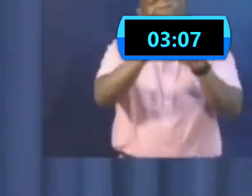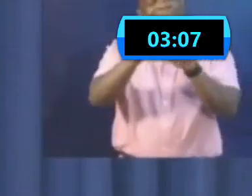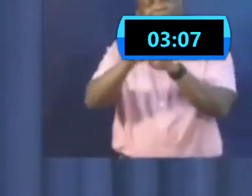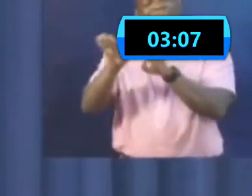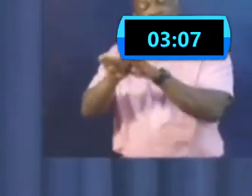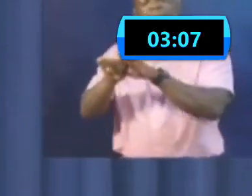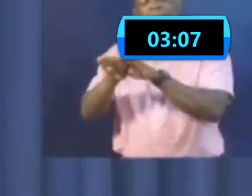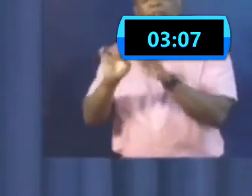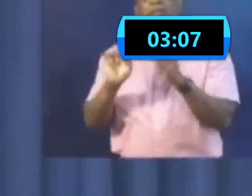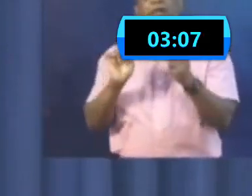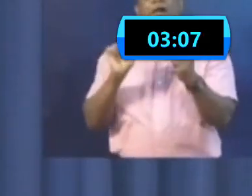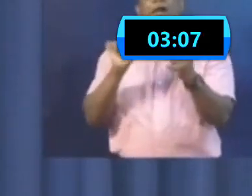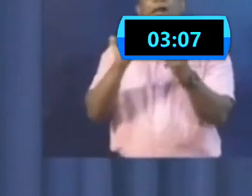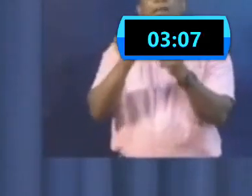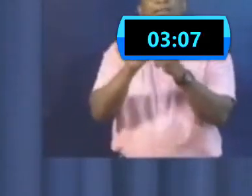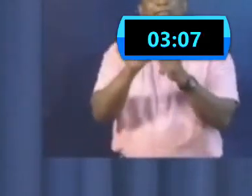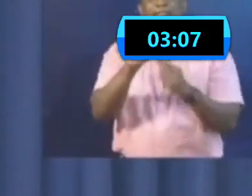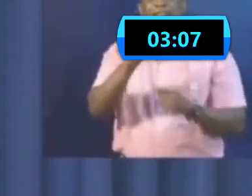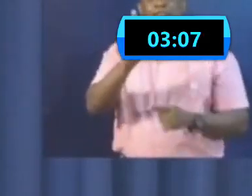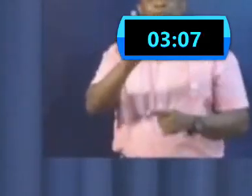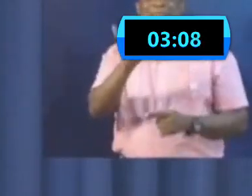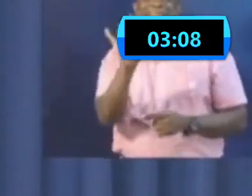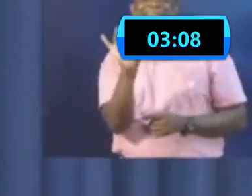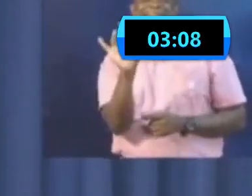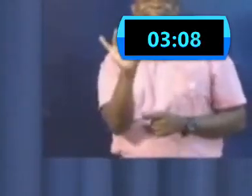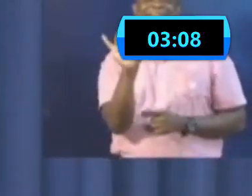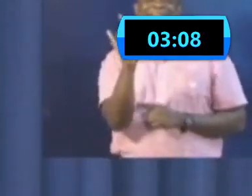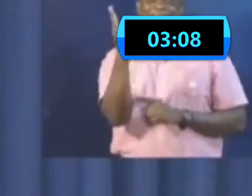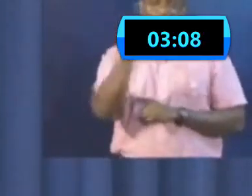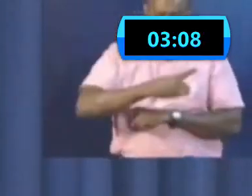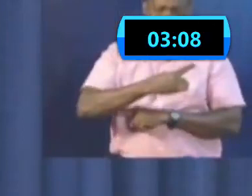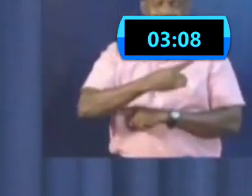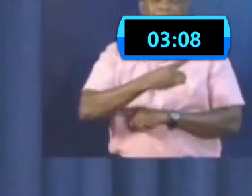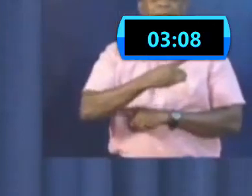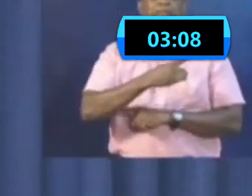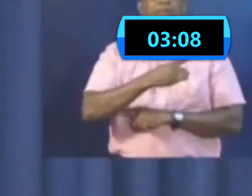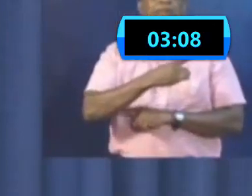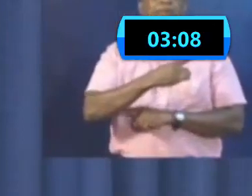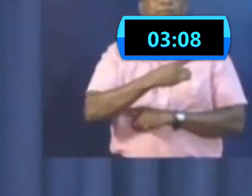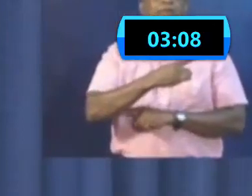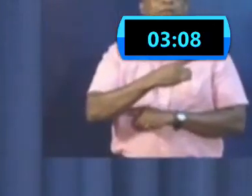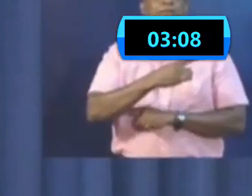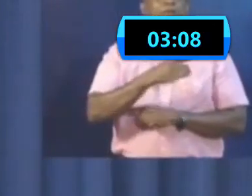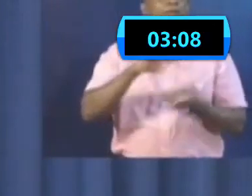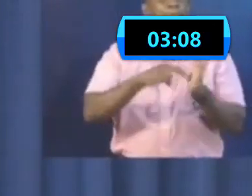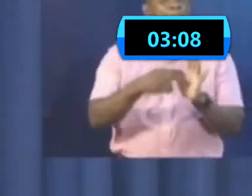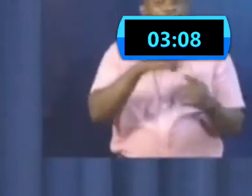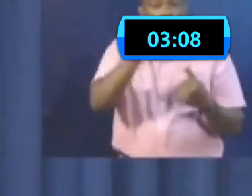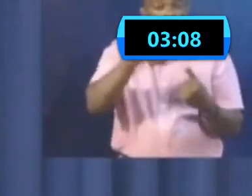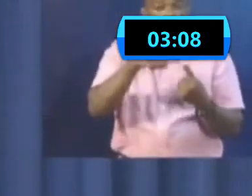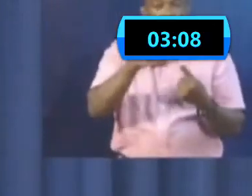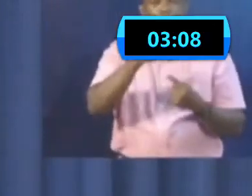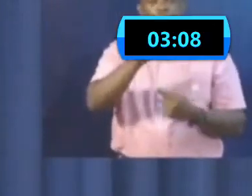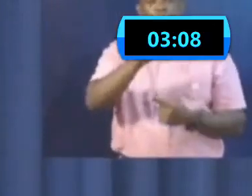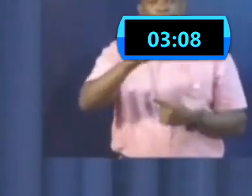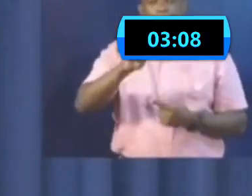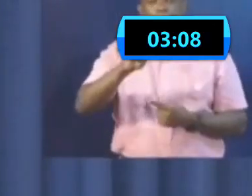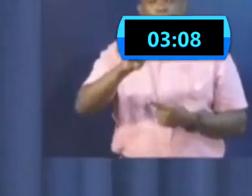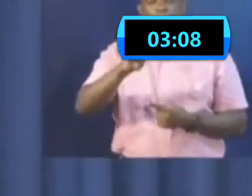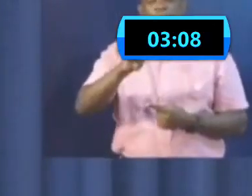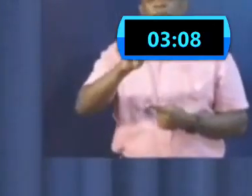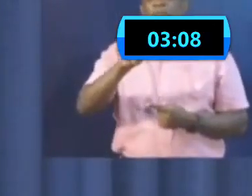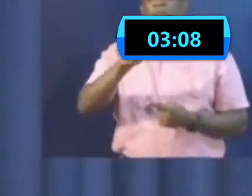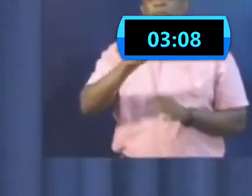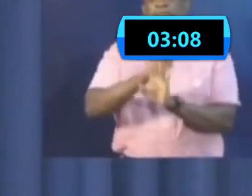which would be the 13th or 14th of September. So all of these things are going to that